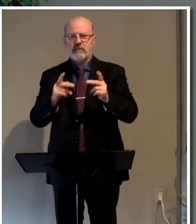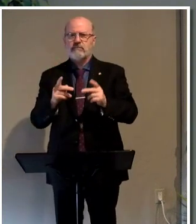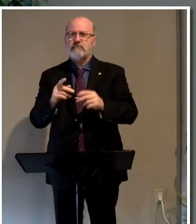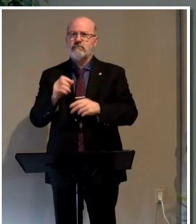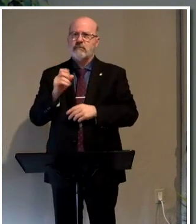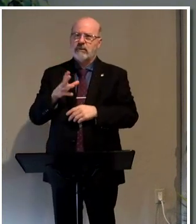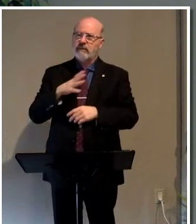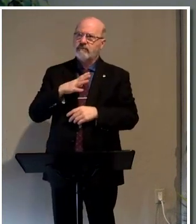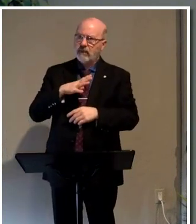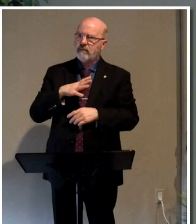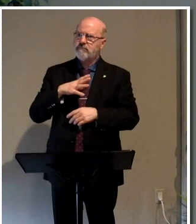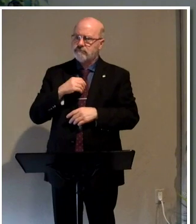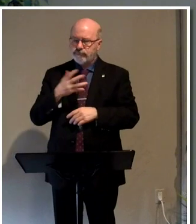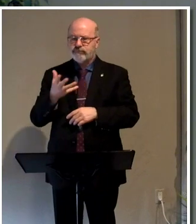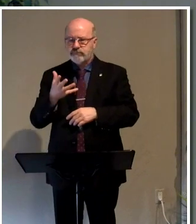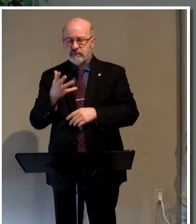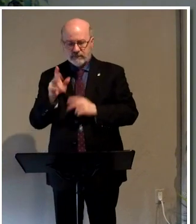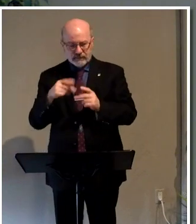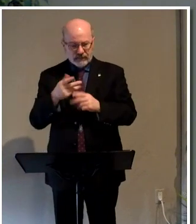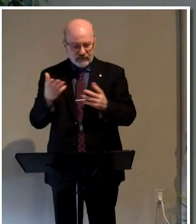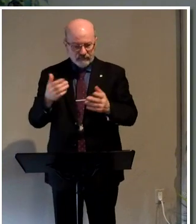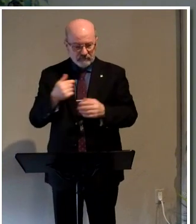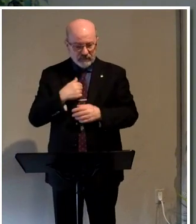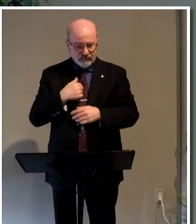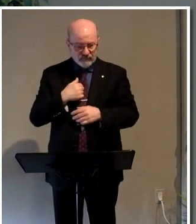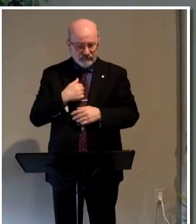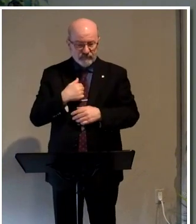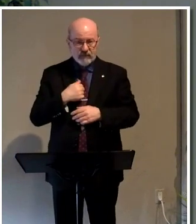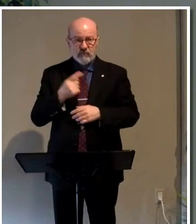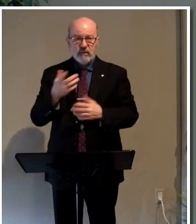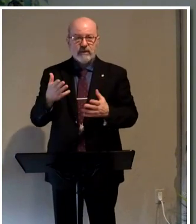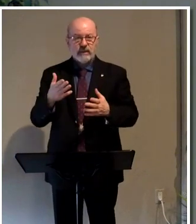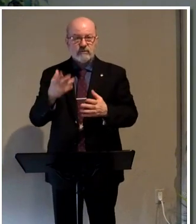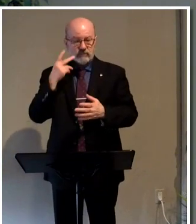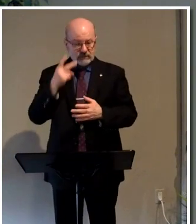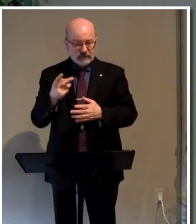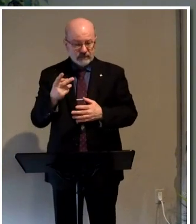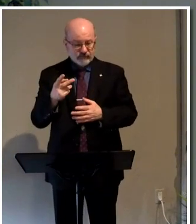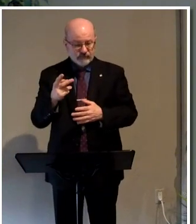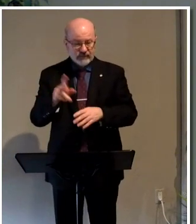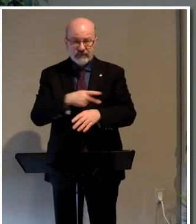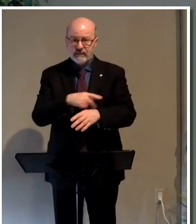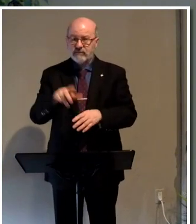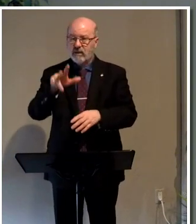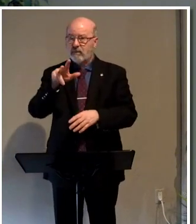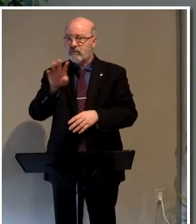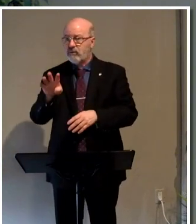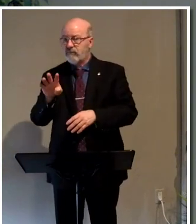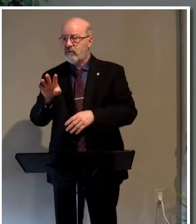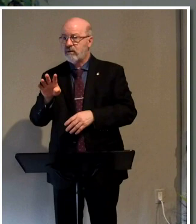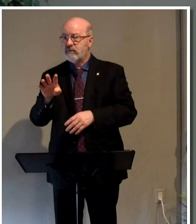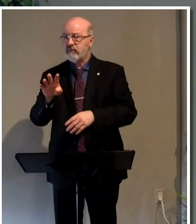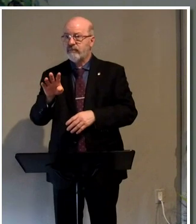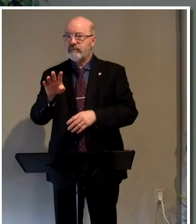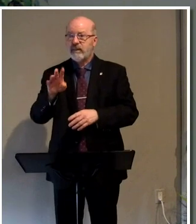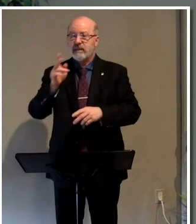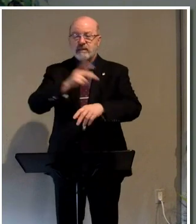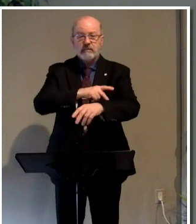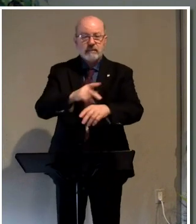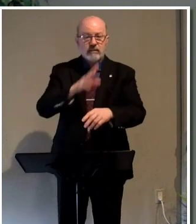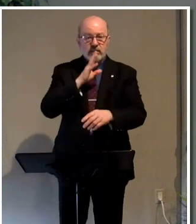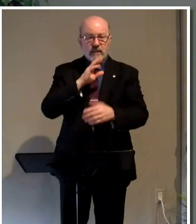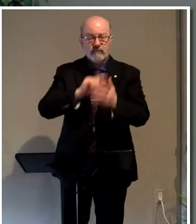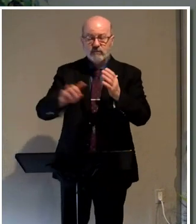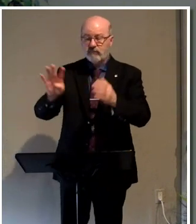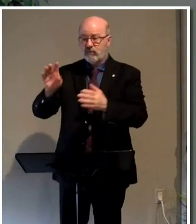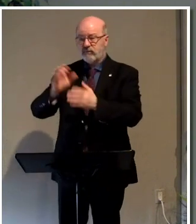that's great, you know. So this is kind of that thing for me. But one of the things we see in Psalms chapter 34, Peter's statement in verse